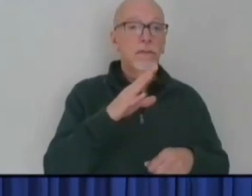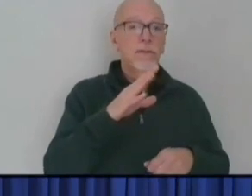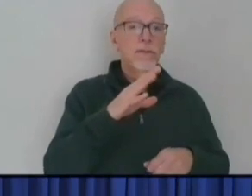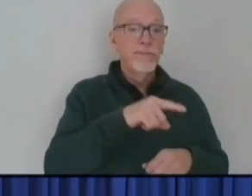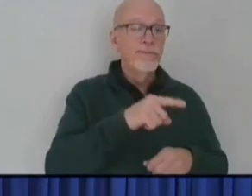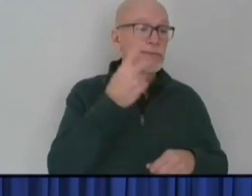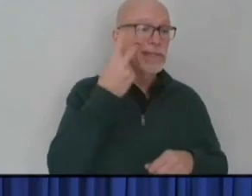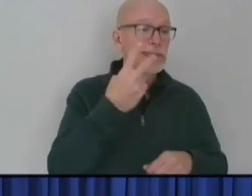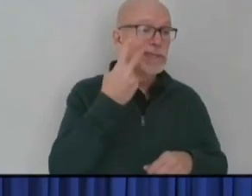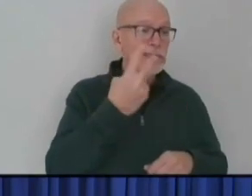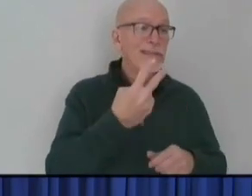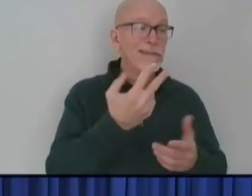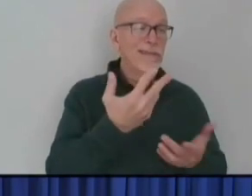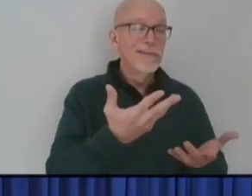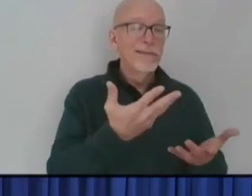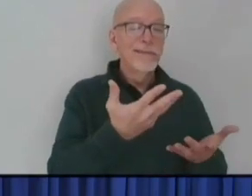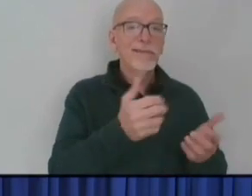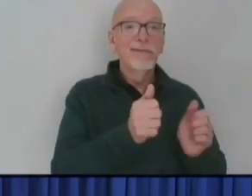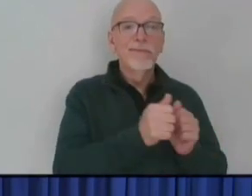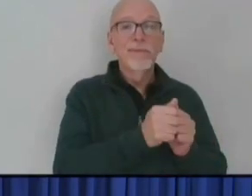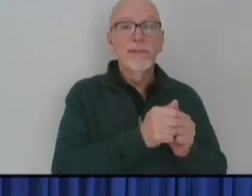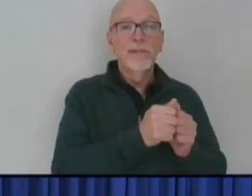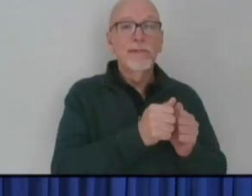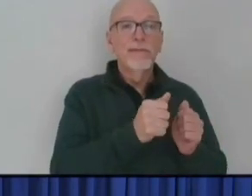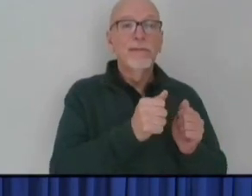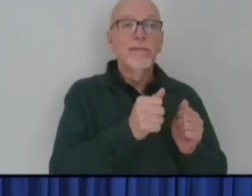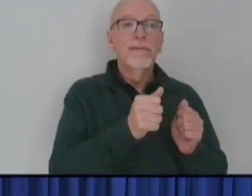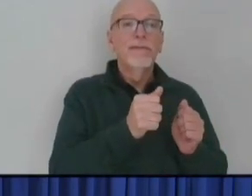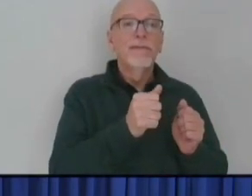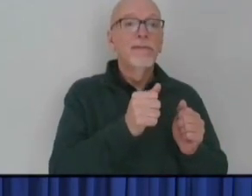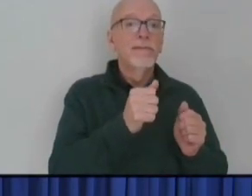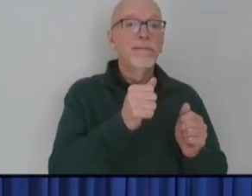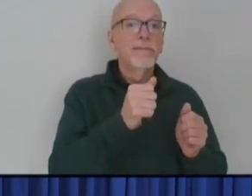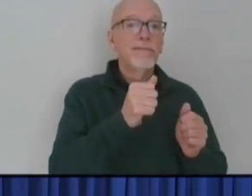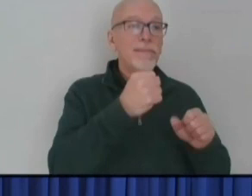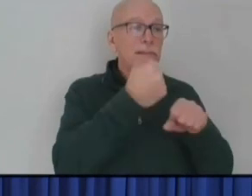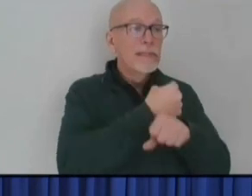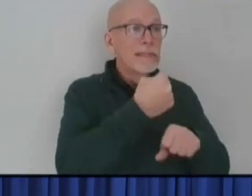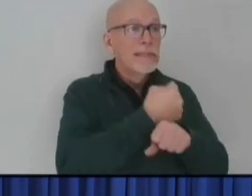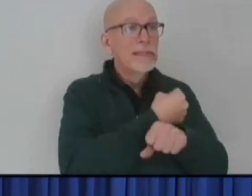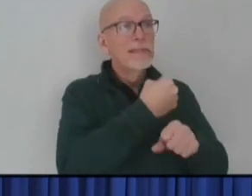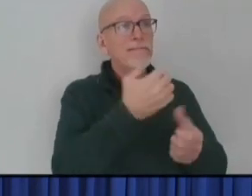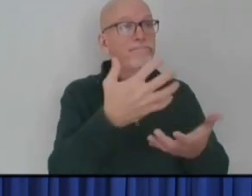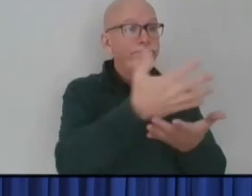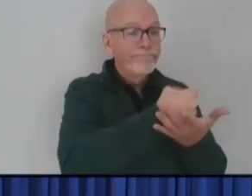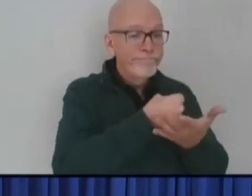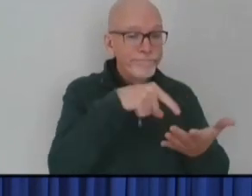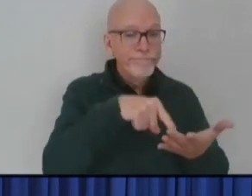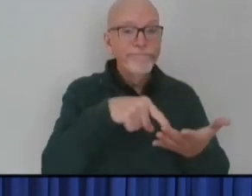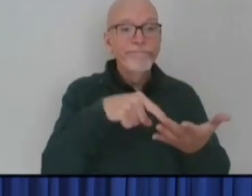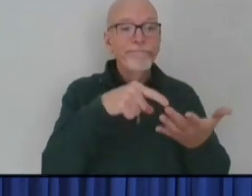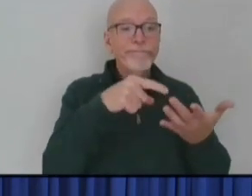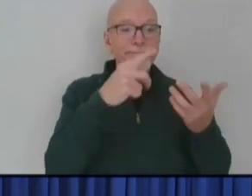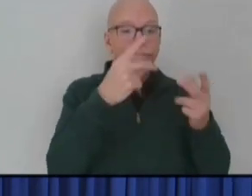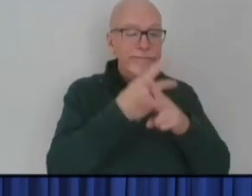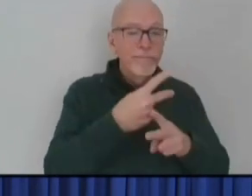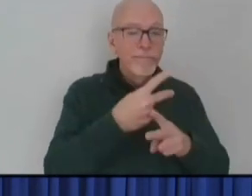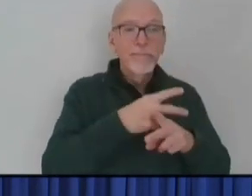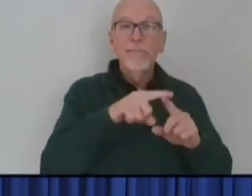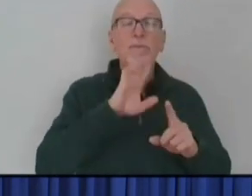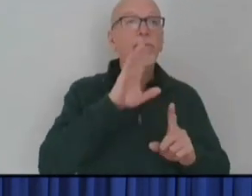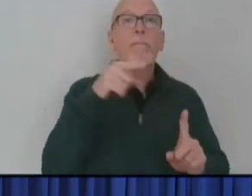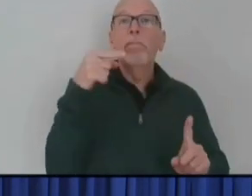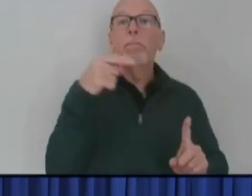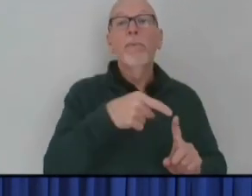data that comes in and crunching it, but it all points to one thing, and